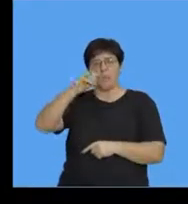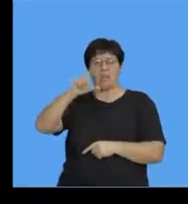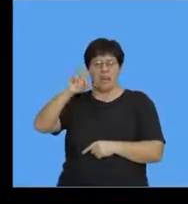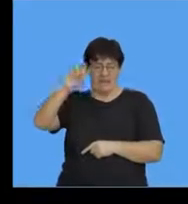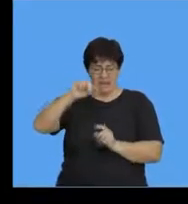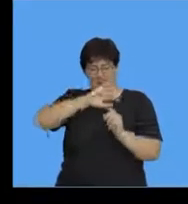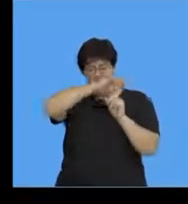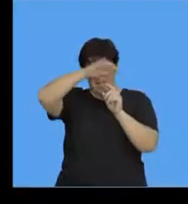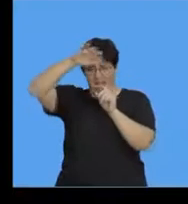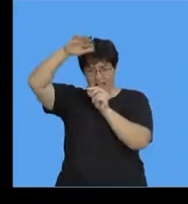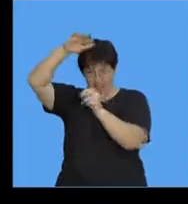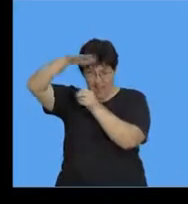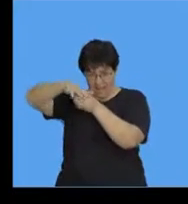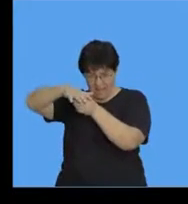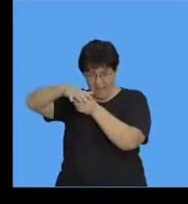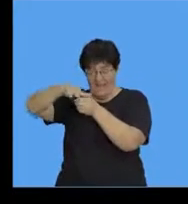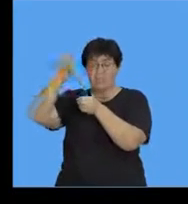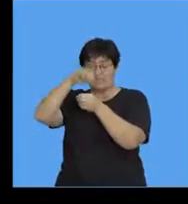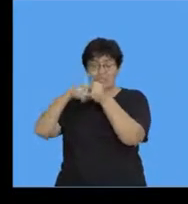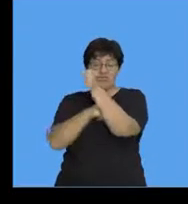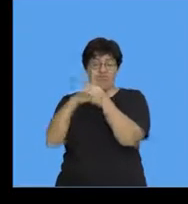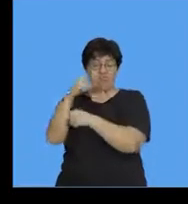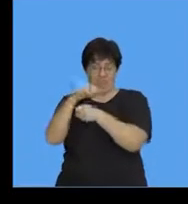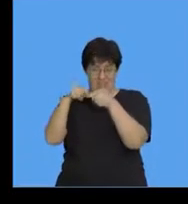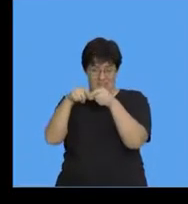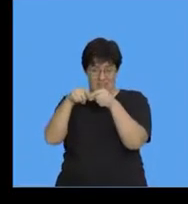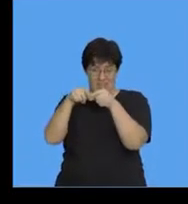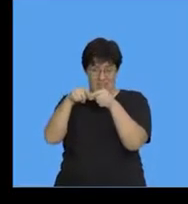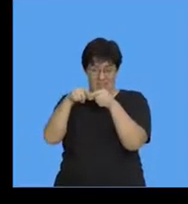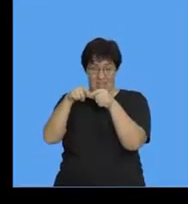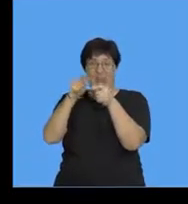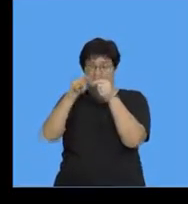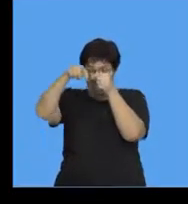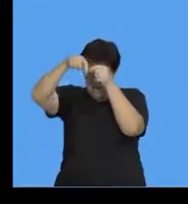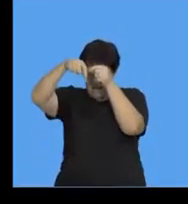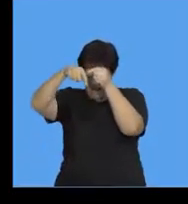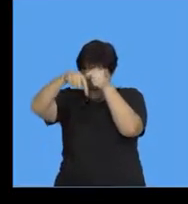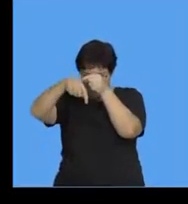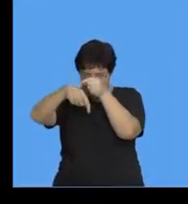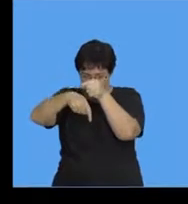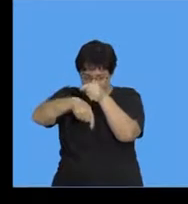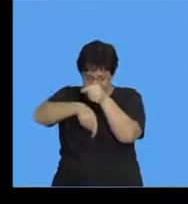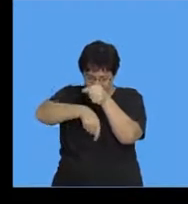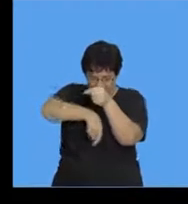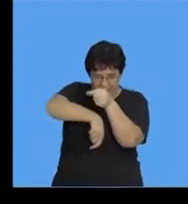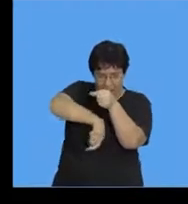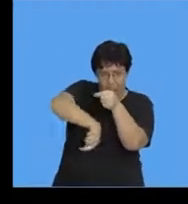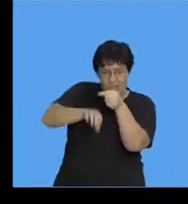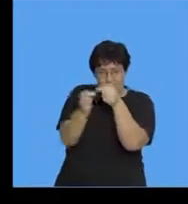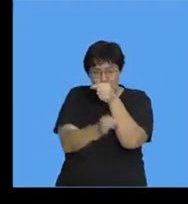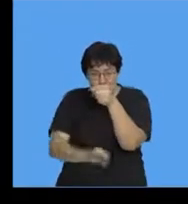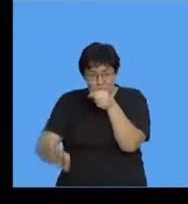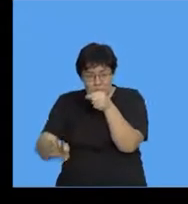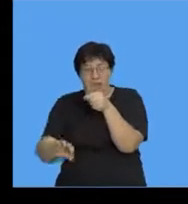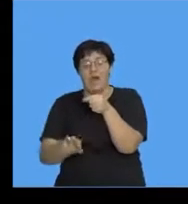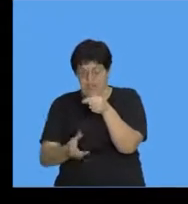and he's going to land on a special structure of the female and he's going to grow a pollen tube and he's